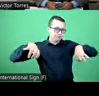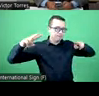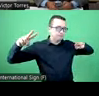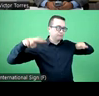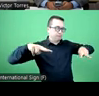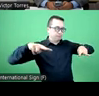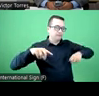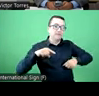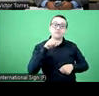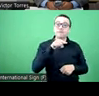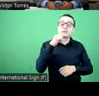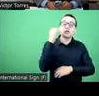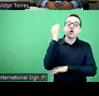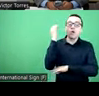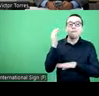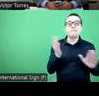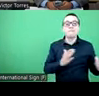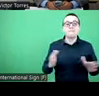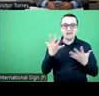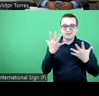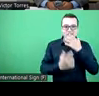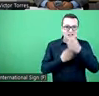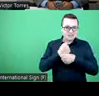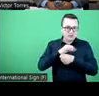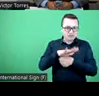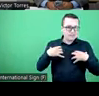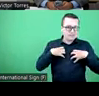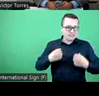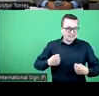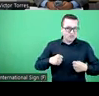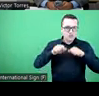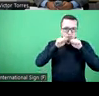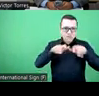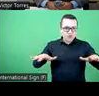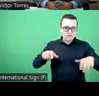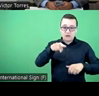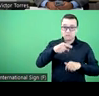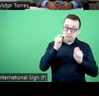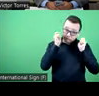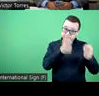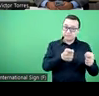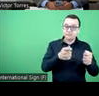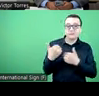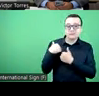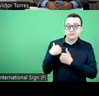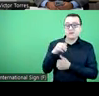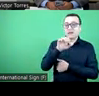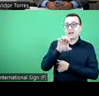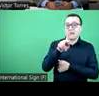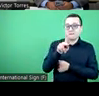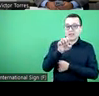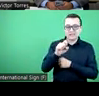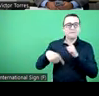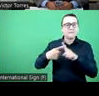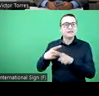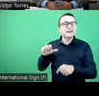superintendency of finances. In general, the 10-year plan for public health